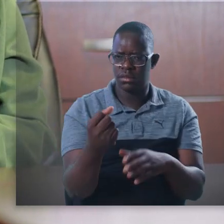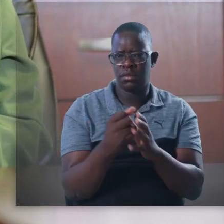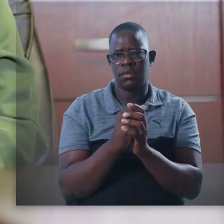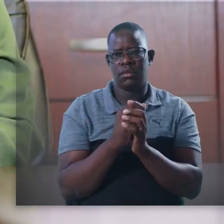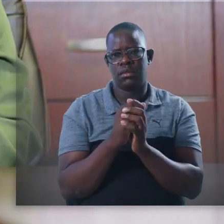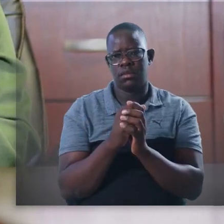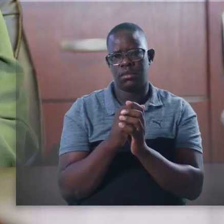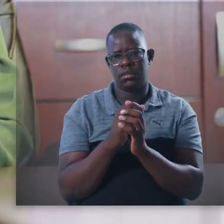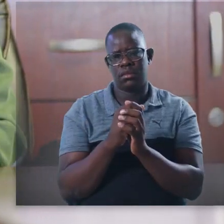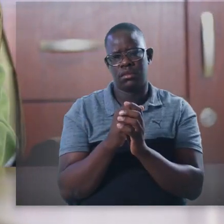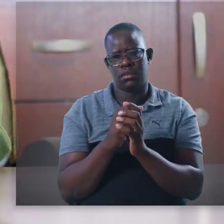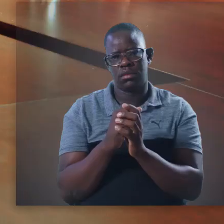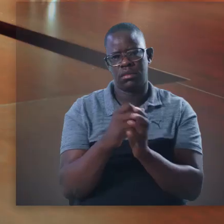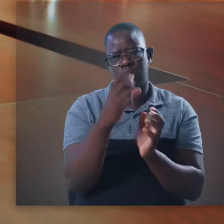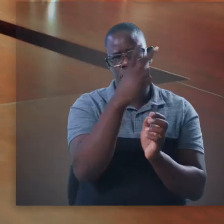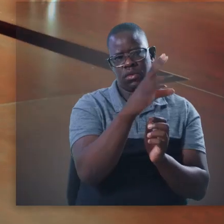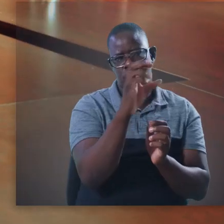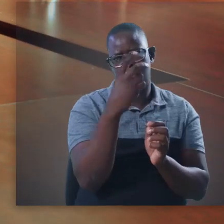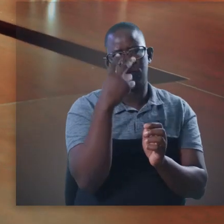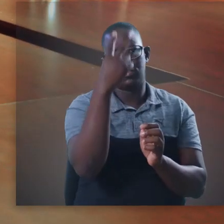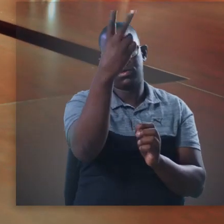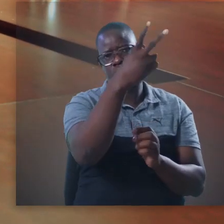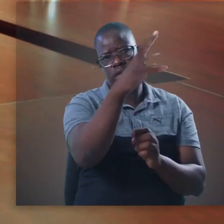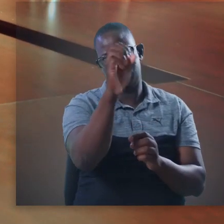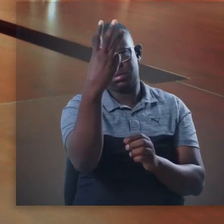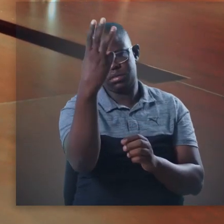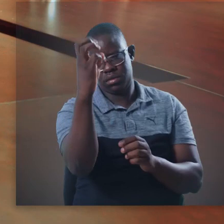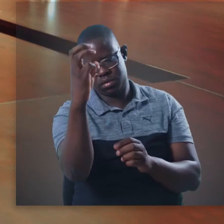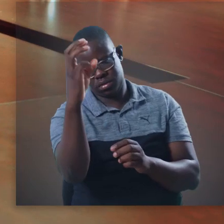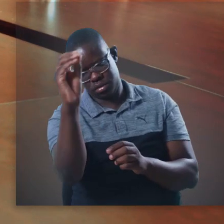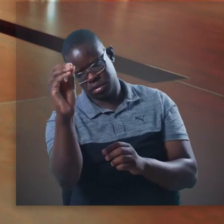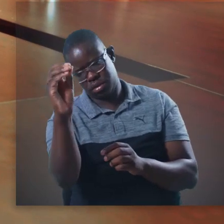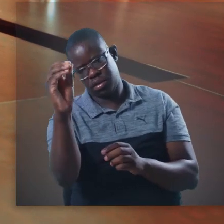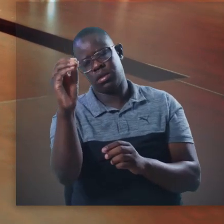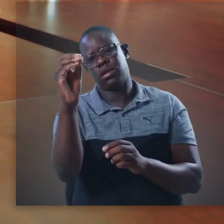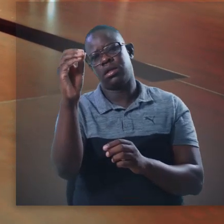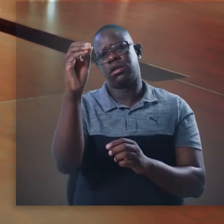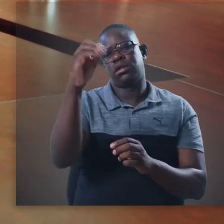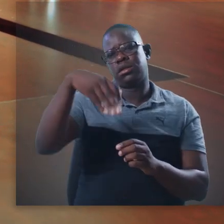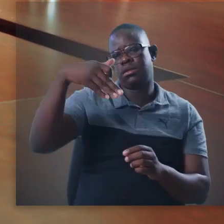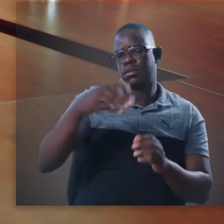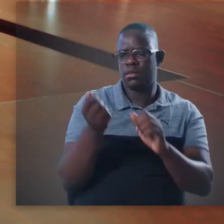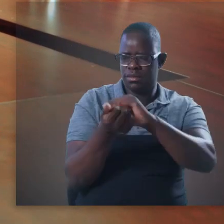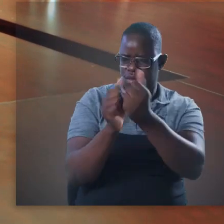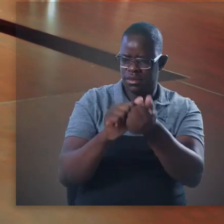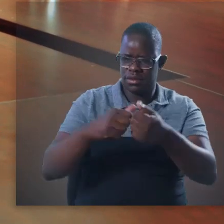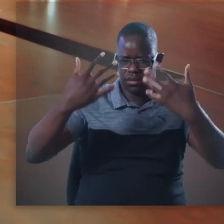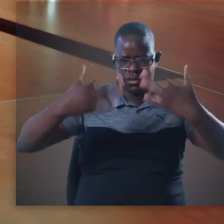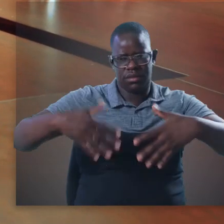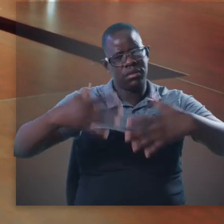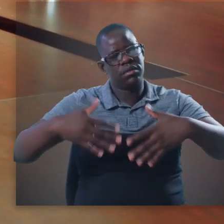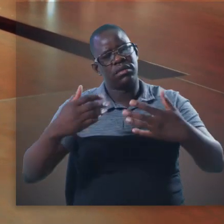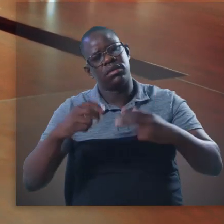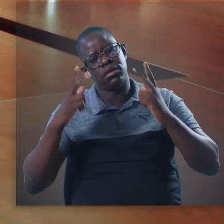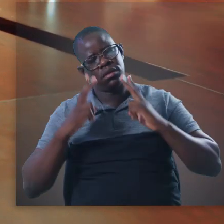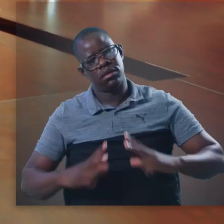Plan? Yes, Namibia does have a National Development Plan set out in Vision 2030. Its aims are to ensure